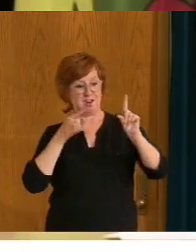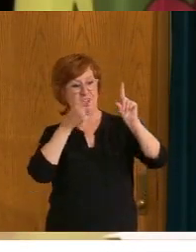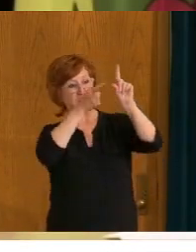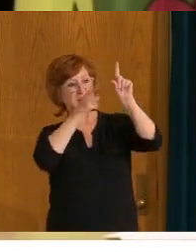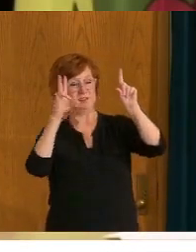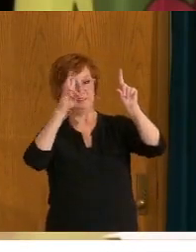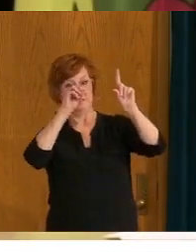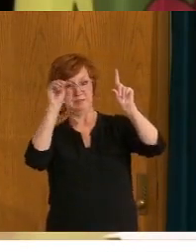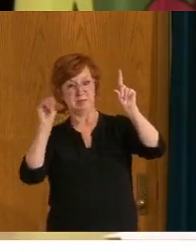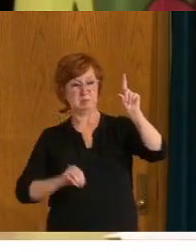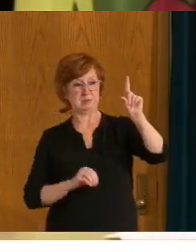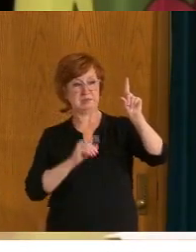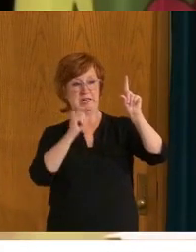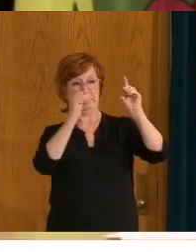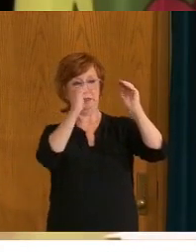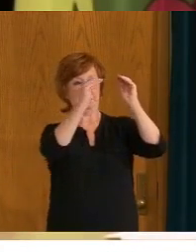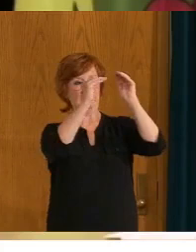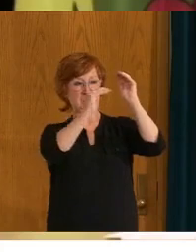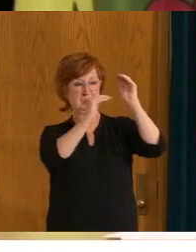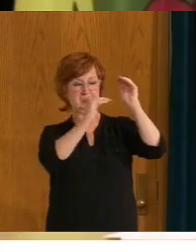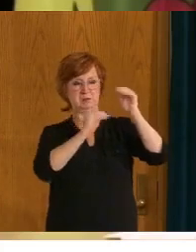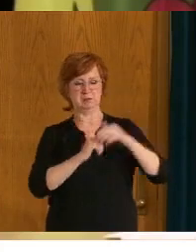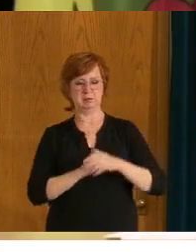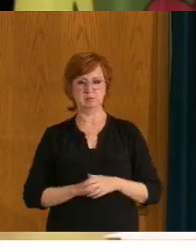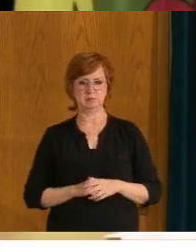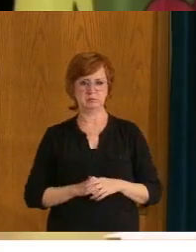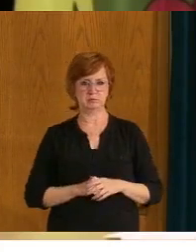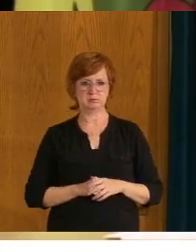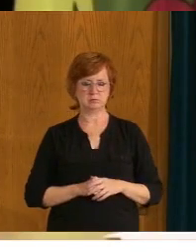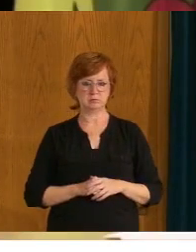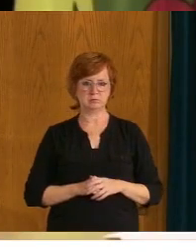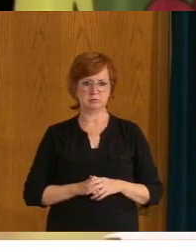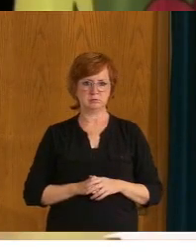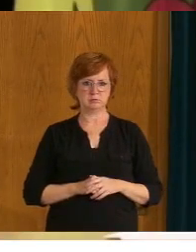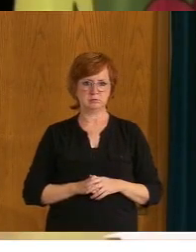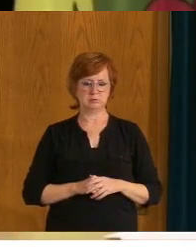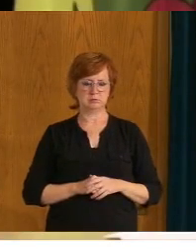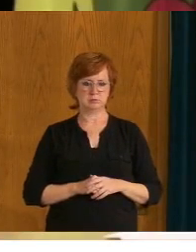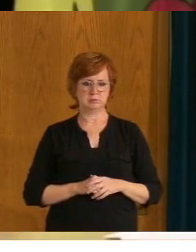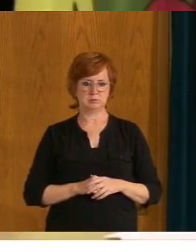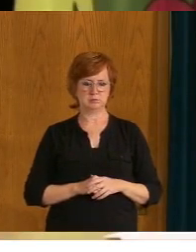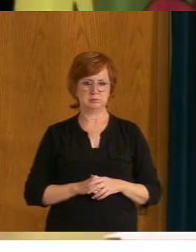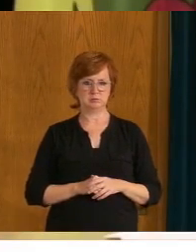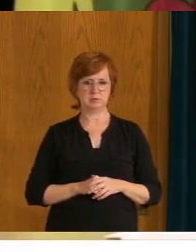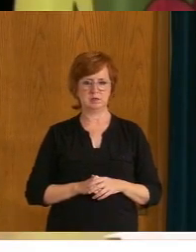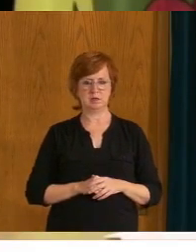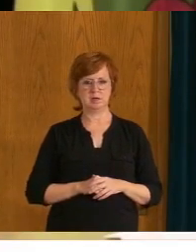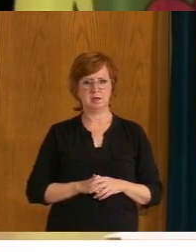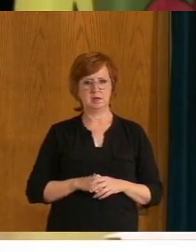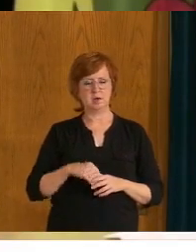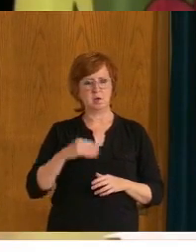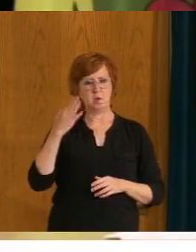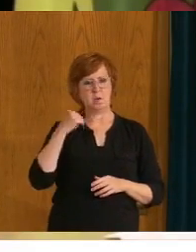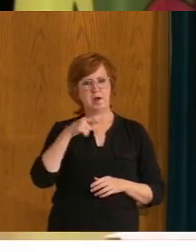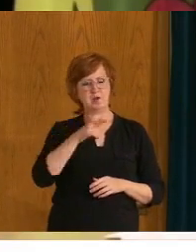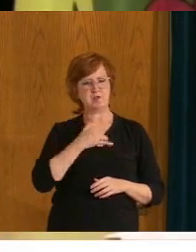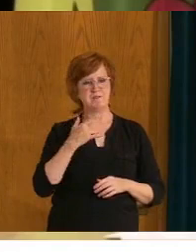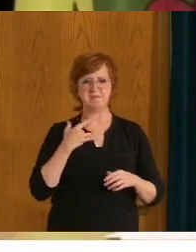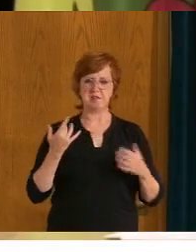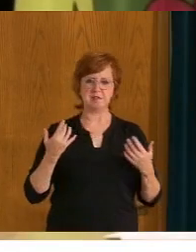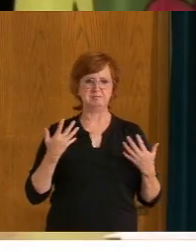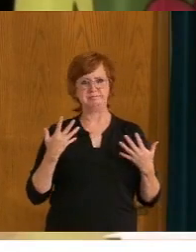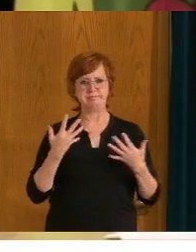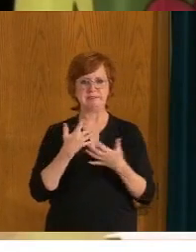dose threshold. Um, what makes you confident that enough people won't become complacent and we'll get their second dose